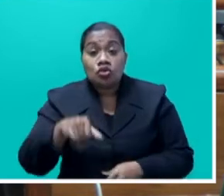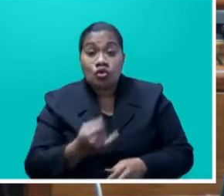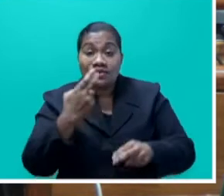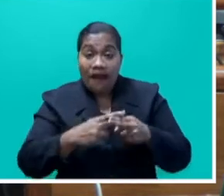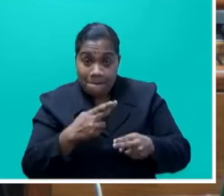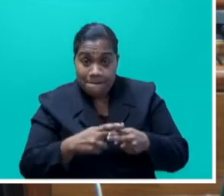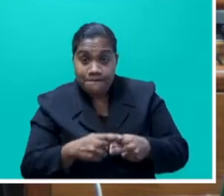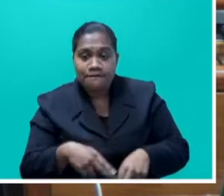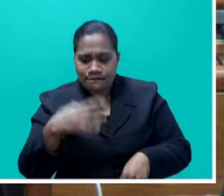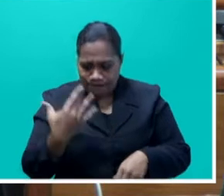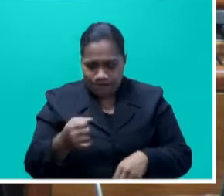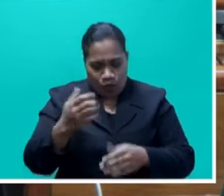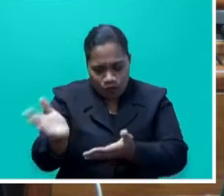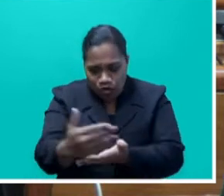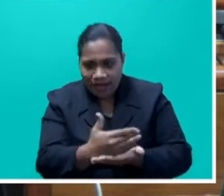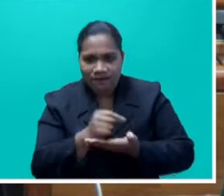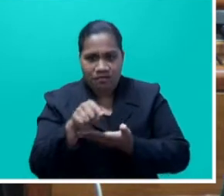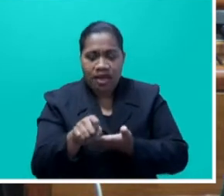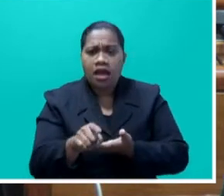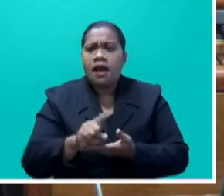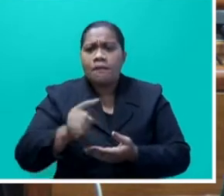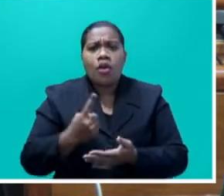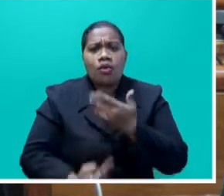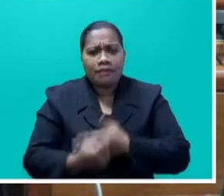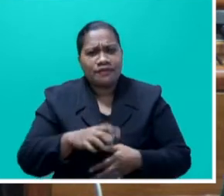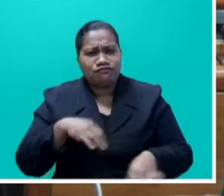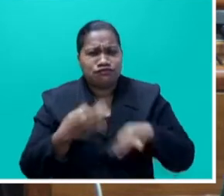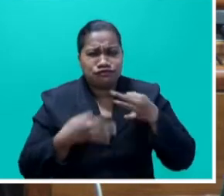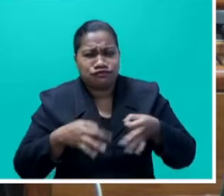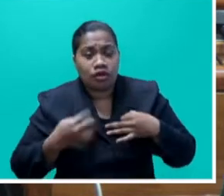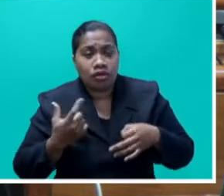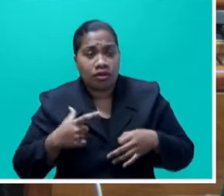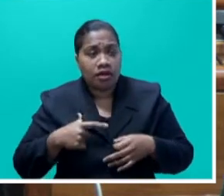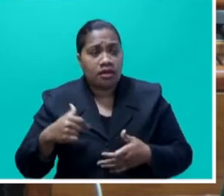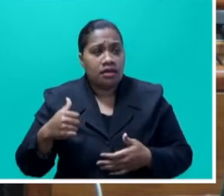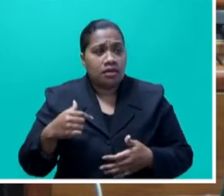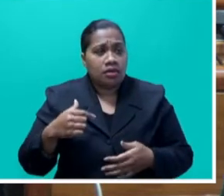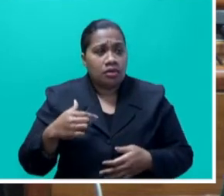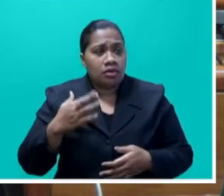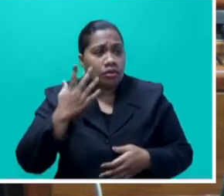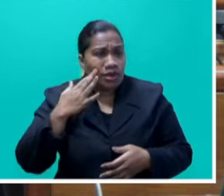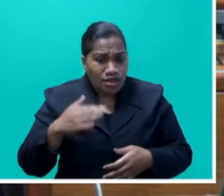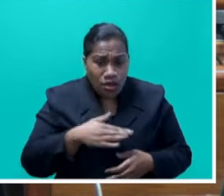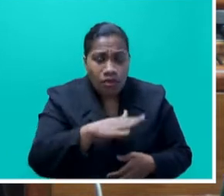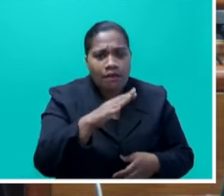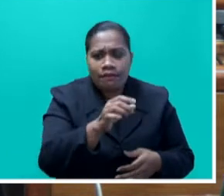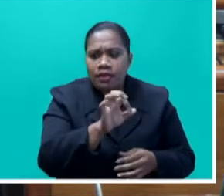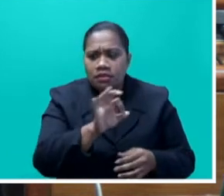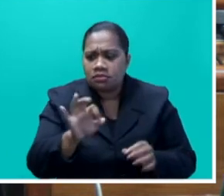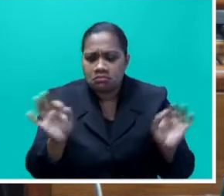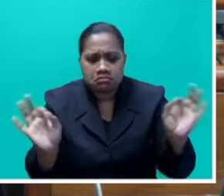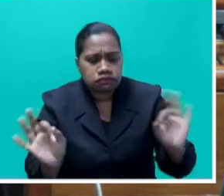and Joe's farm got frustrated that they go all the way up and they don't find anything or sometimes nothing.